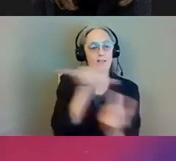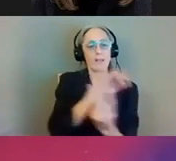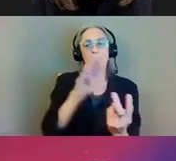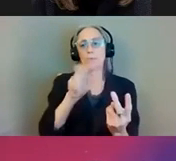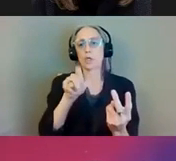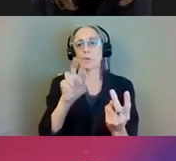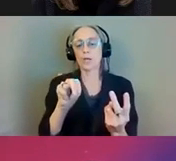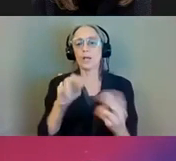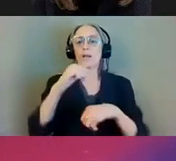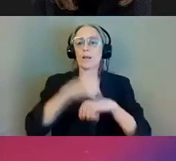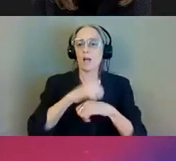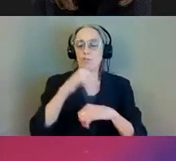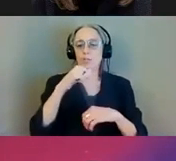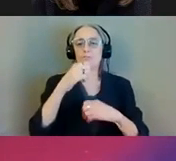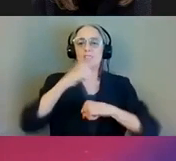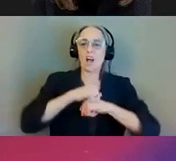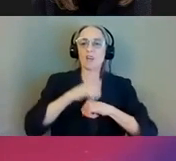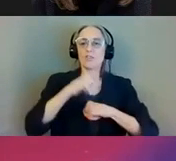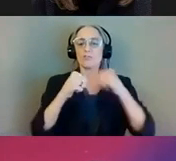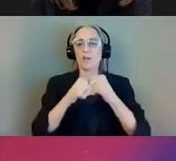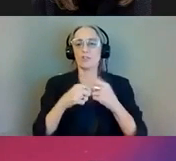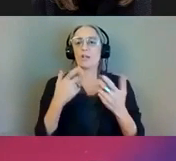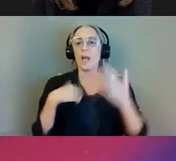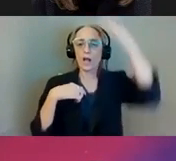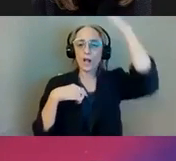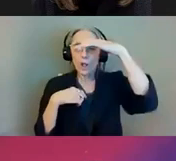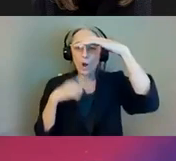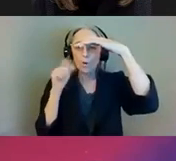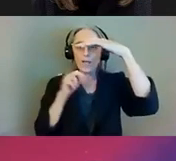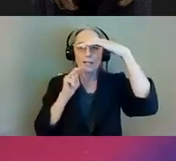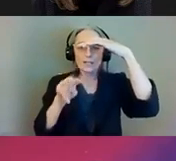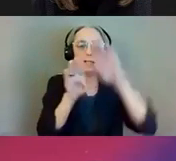concrete and has a low street clearance that obscured views of the station entrance.